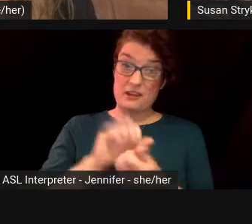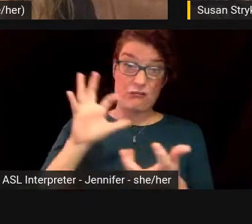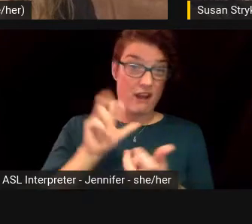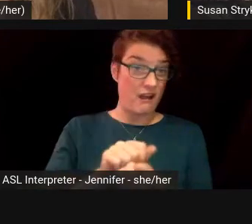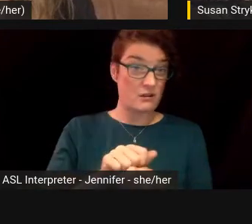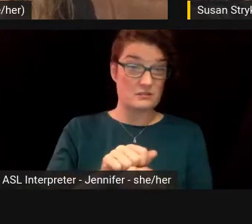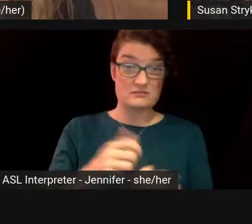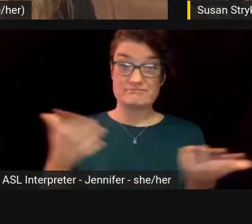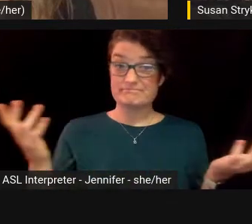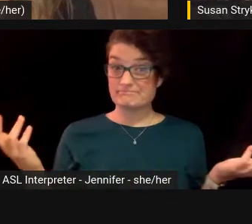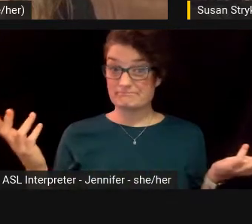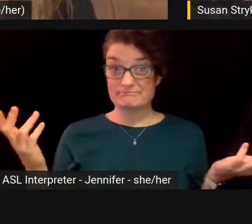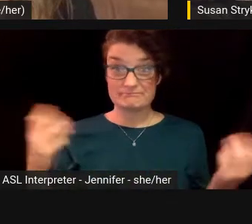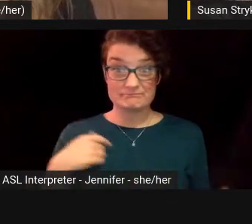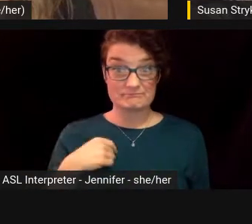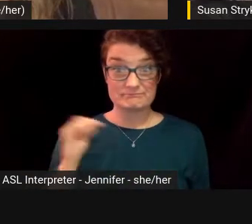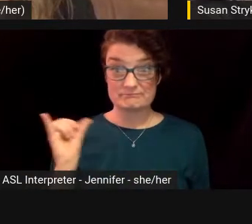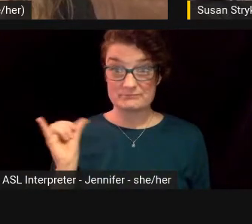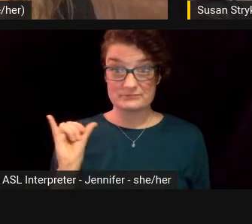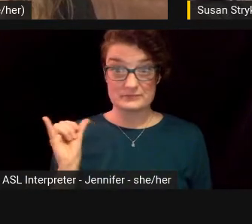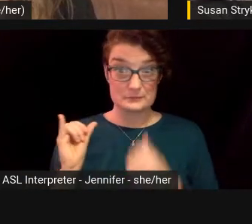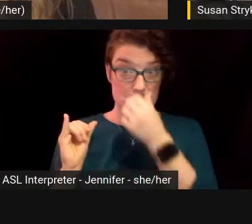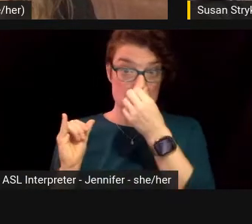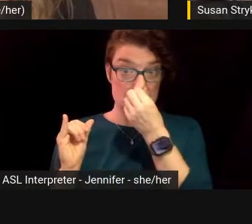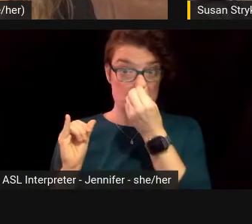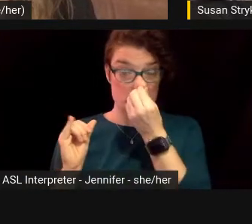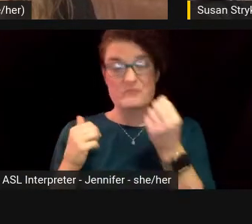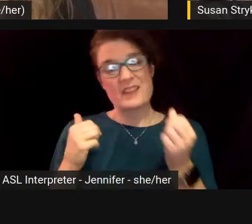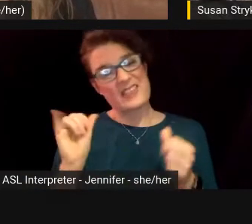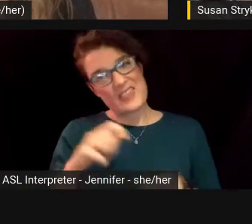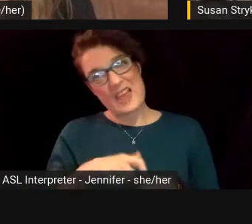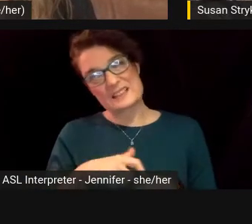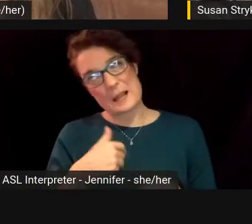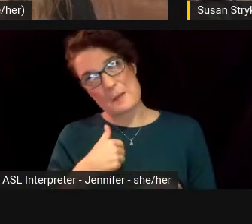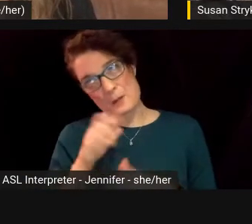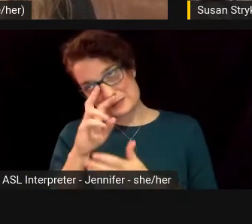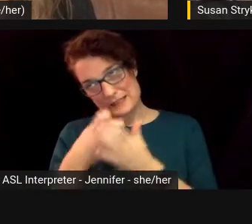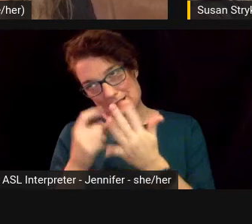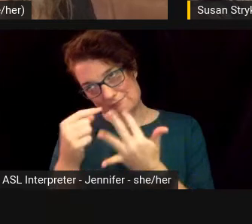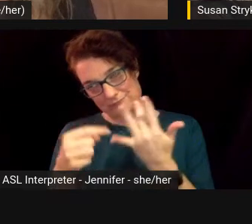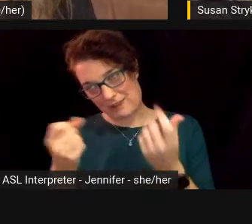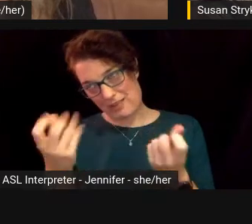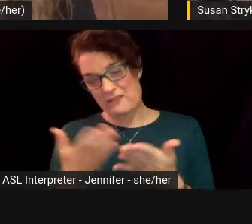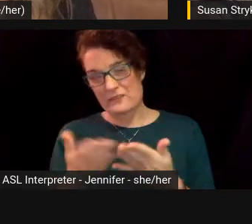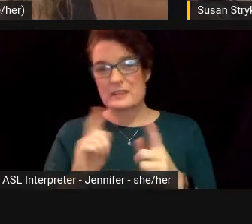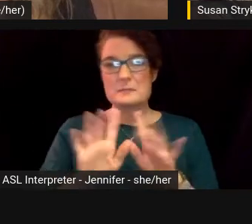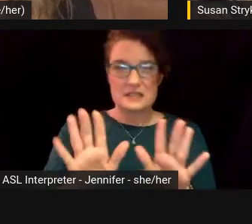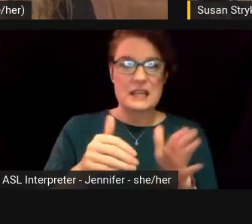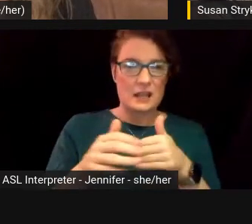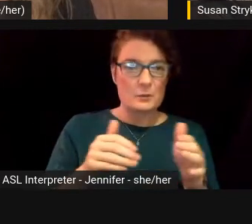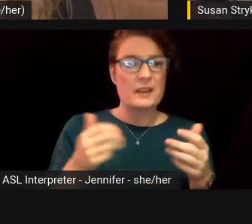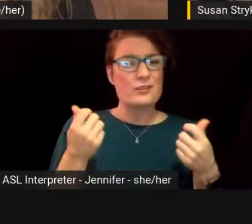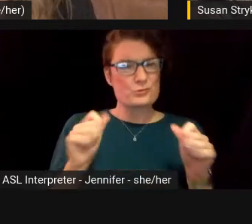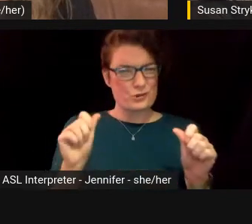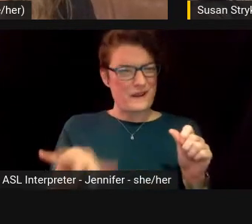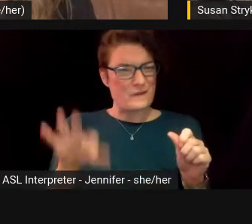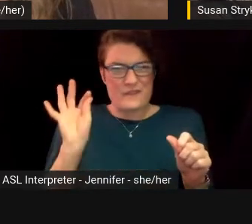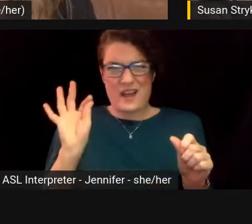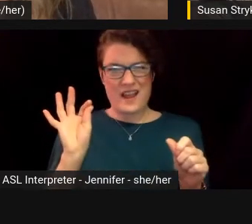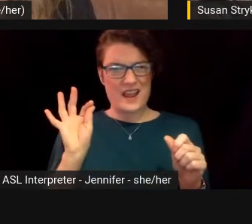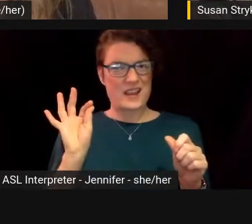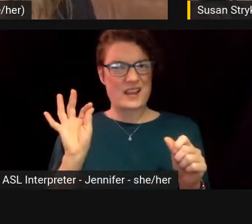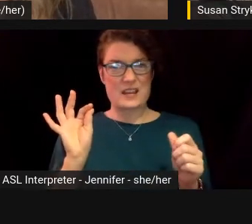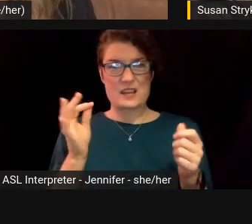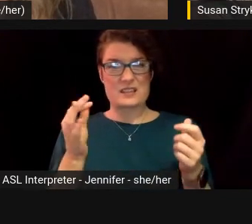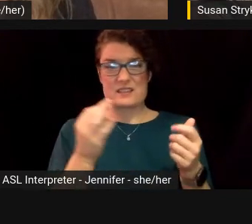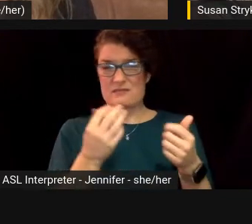was, you know, I was up to a lot of things at that time. But anyways, um, you try to find any way to, to, to